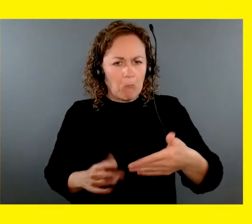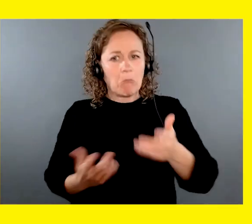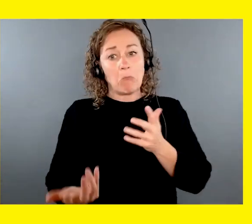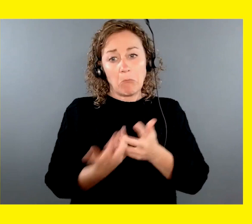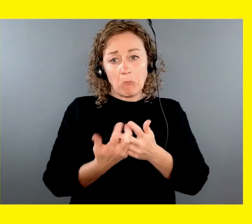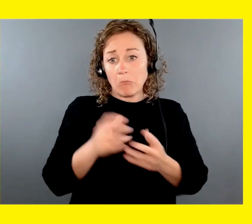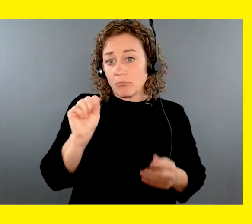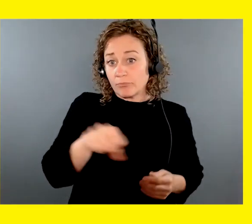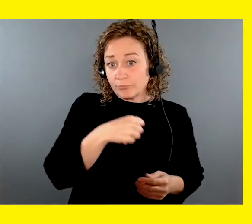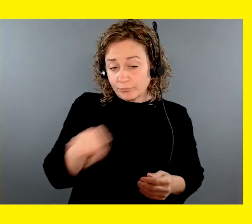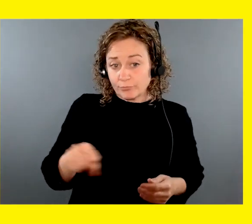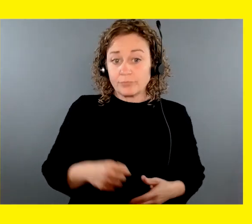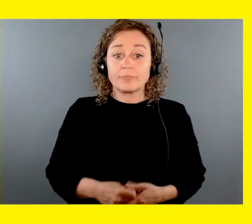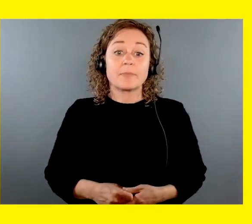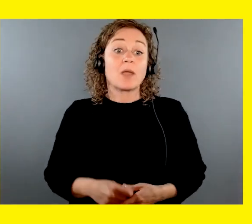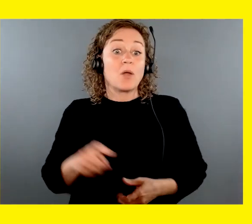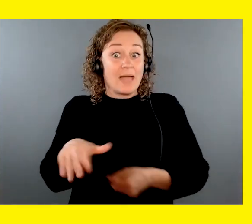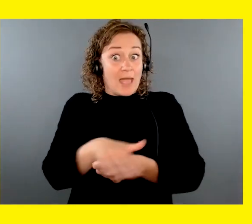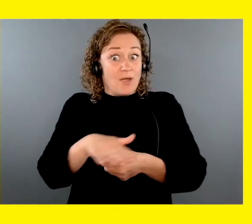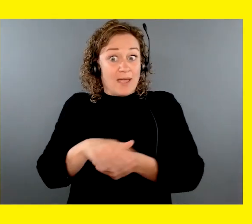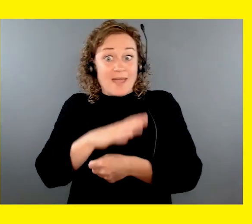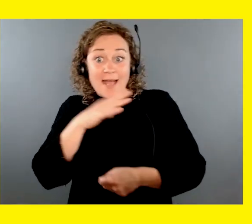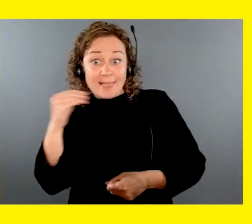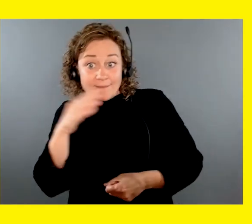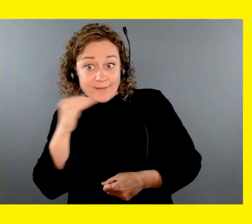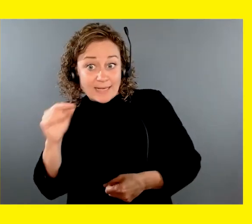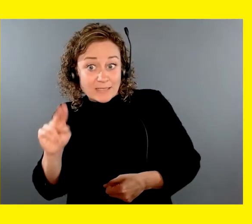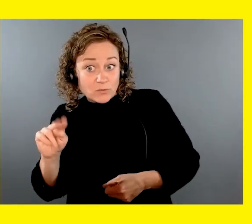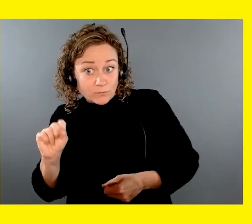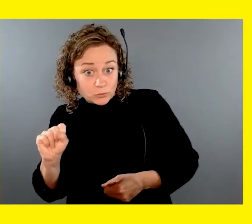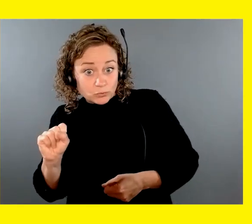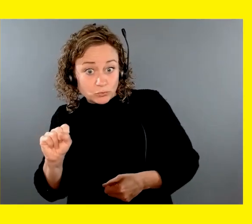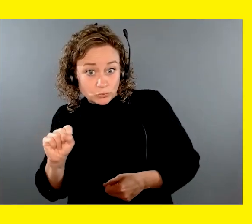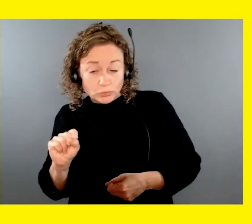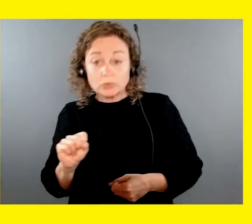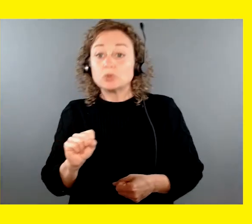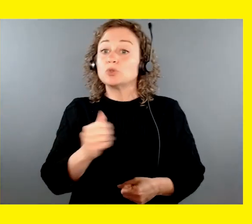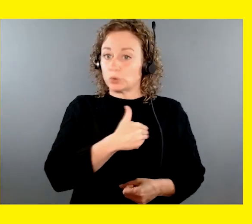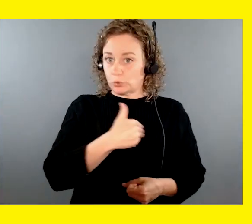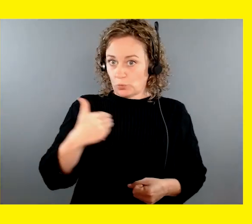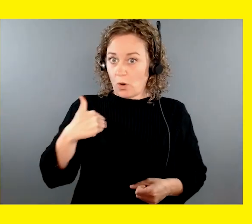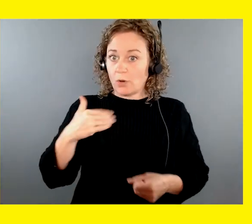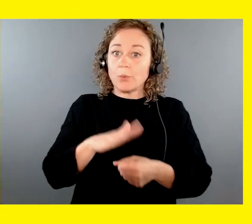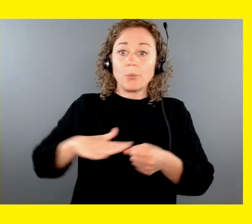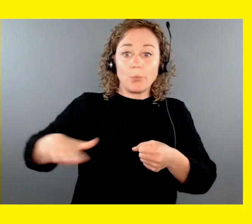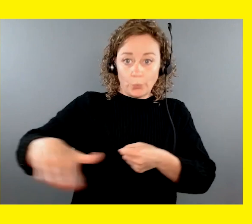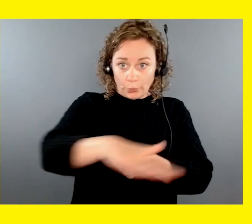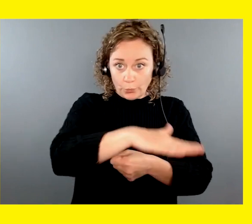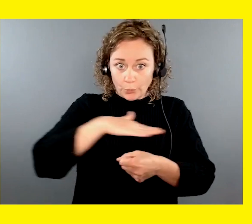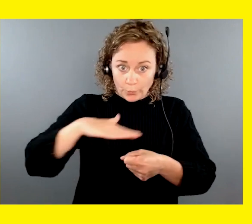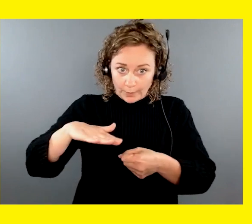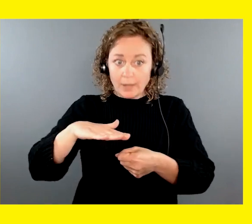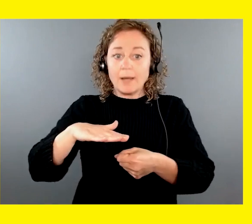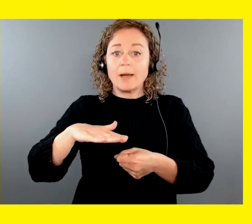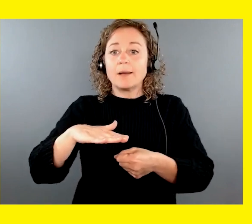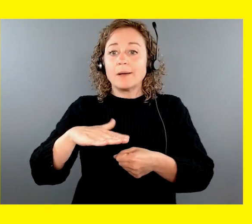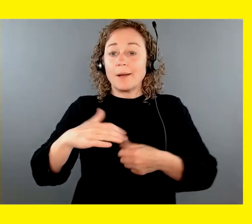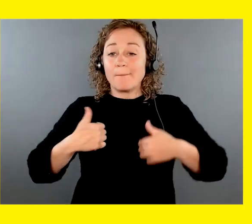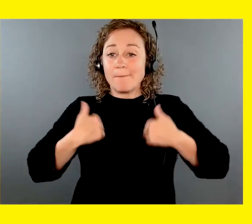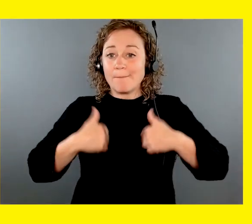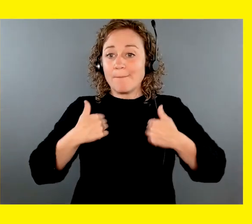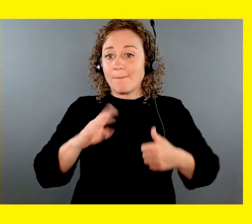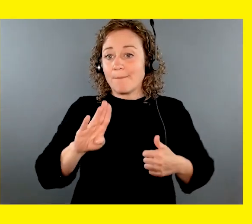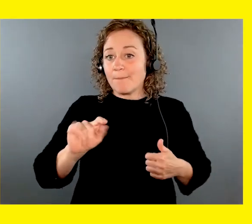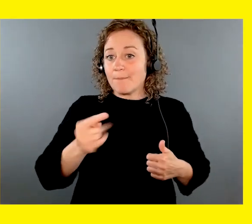recruiting in the following areas. We are looking for Halifax, Nova Scotia. We are looking for the greater Toronto area. So that is Bathhurst